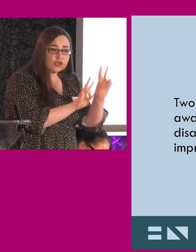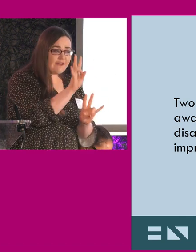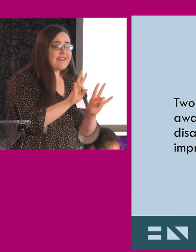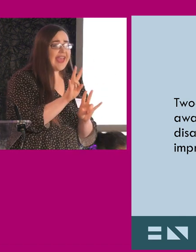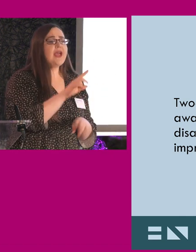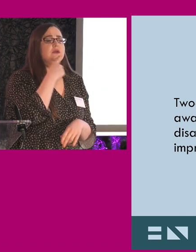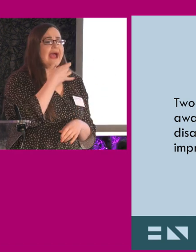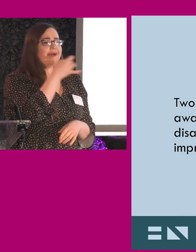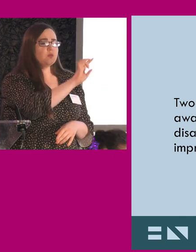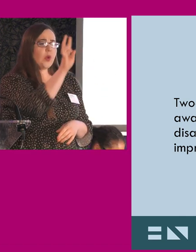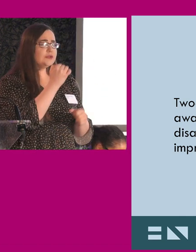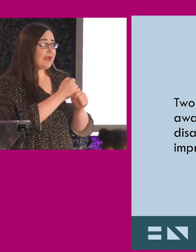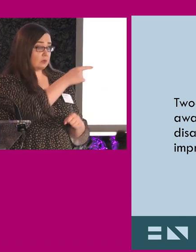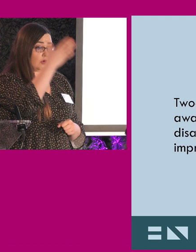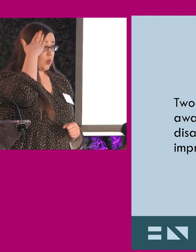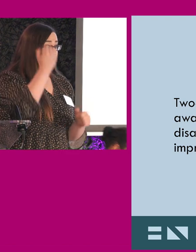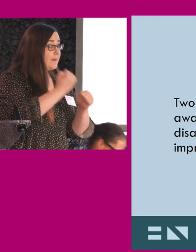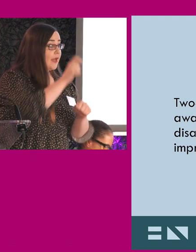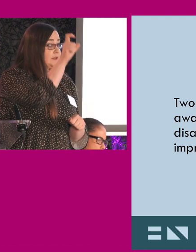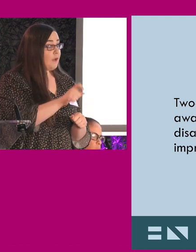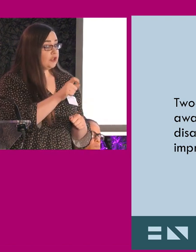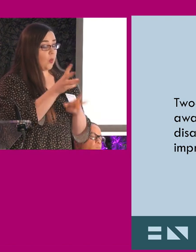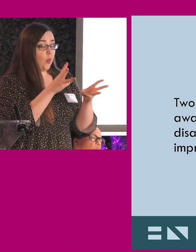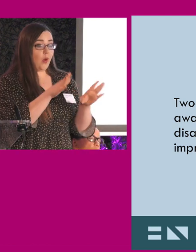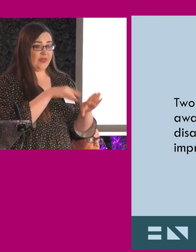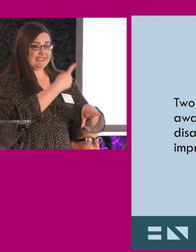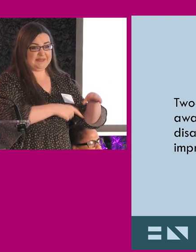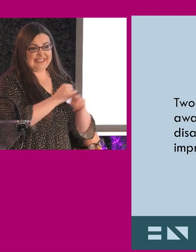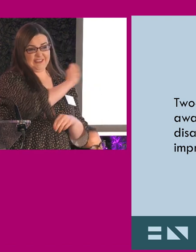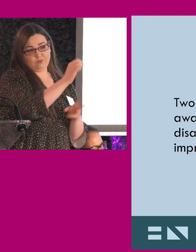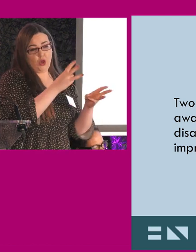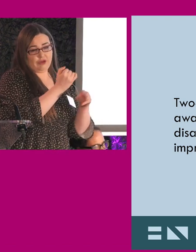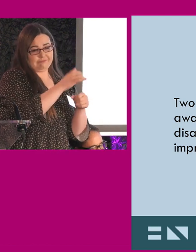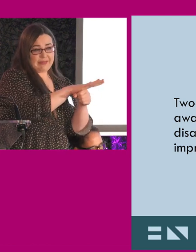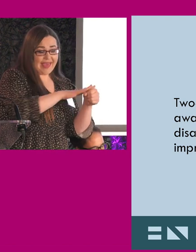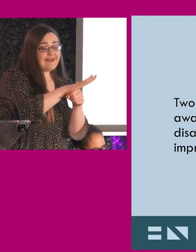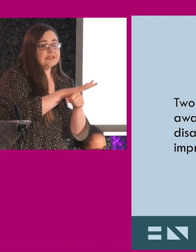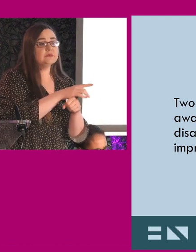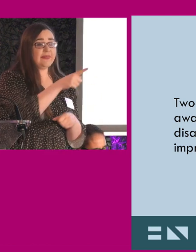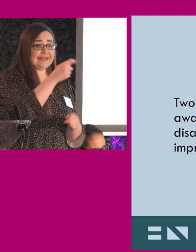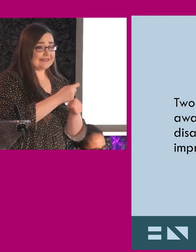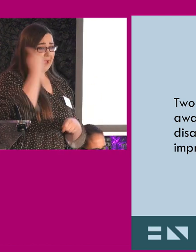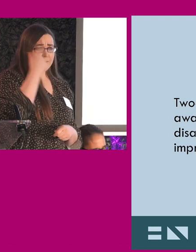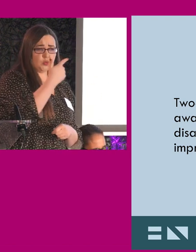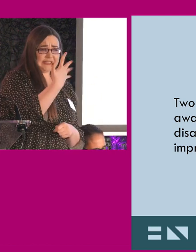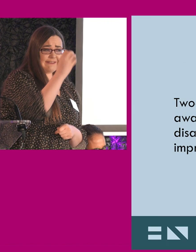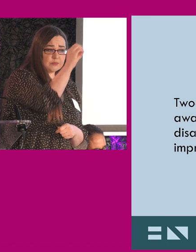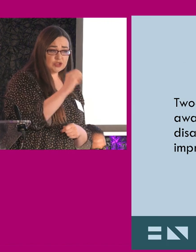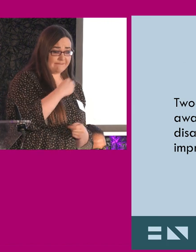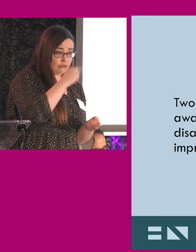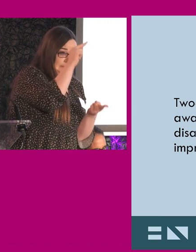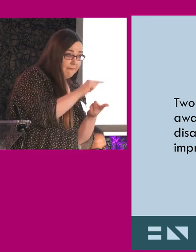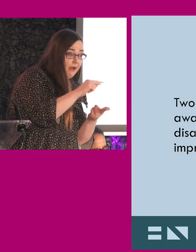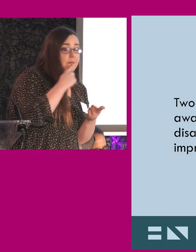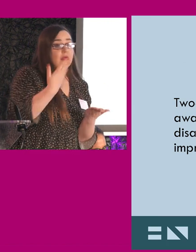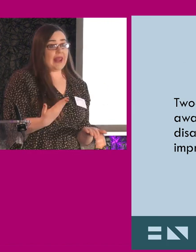previous survey. The same questions that were carried out, but the questions were only about knowing people who work within their organizations with disabilities. At the